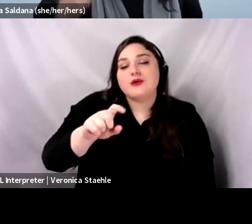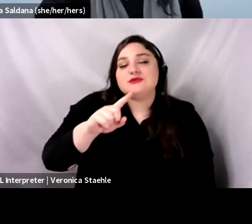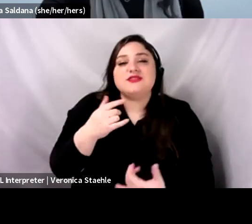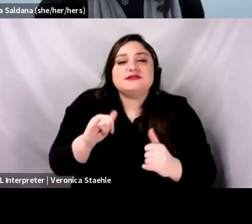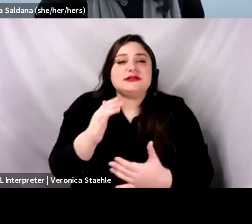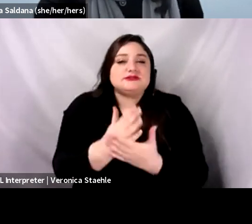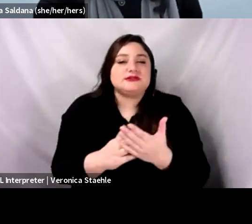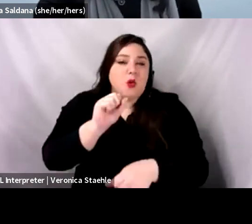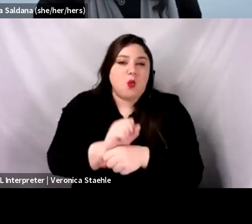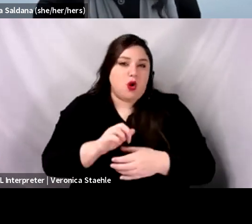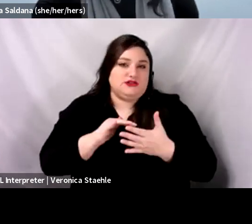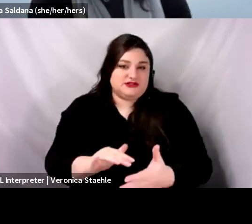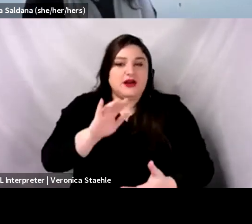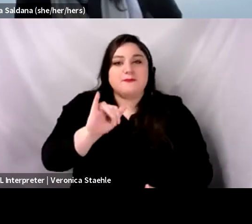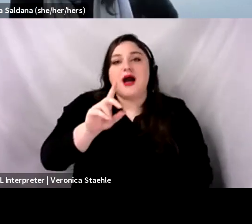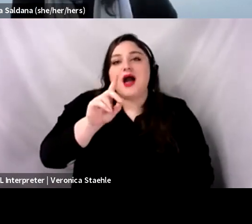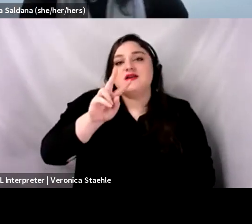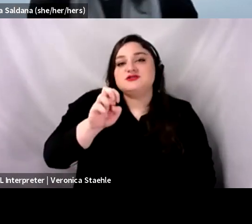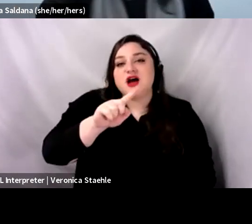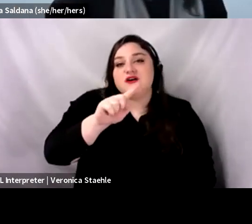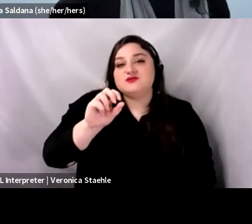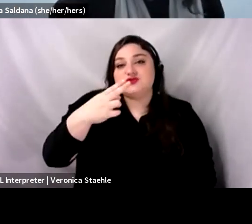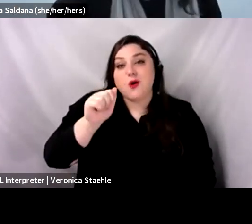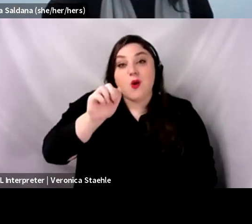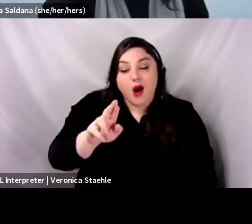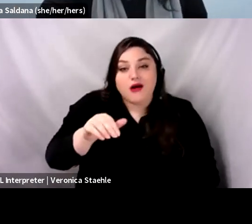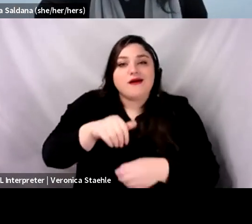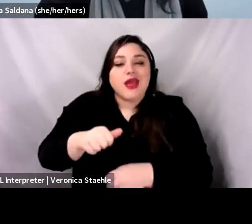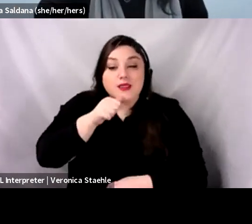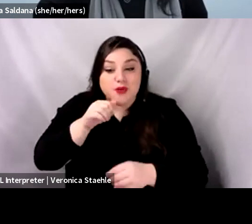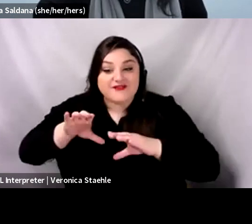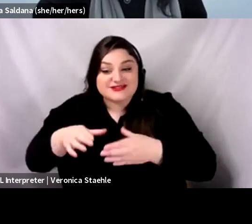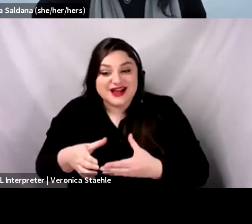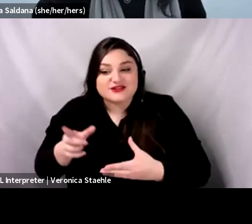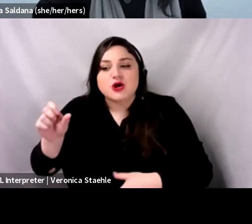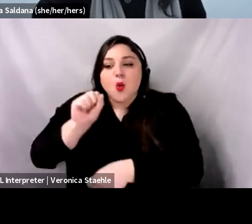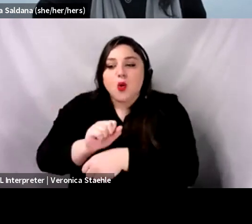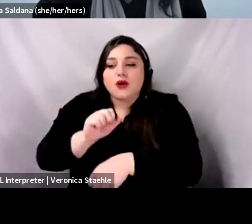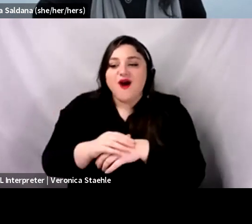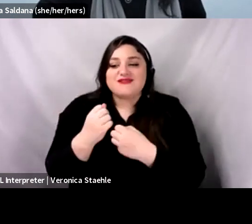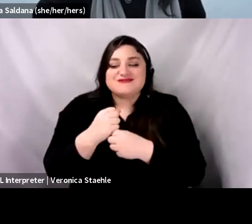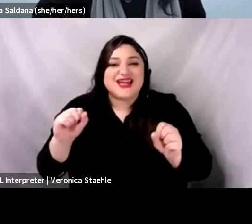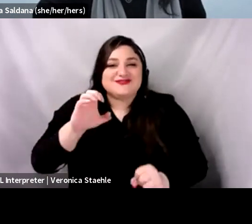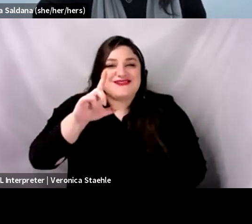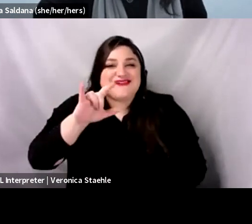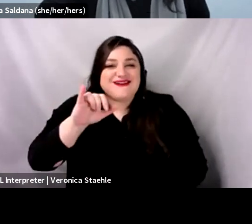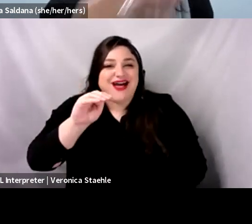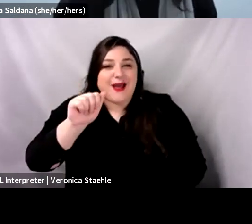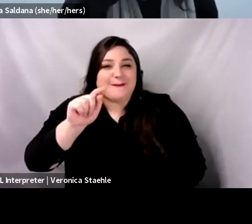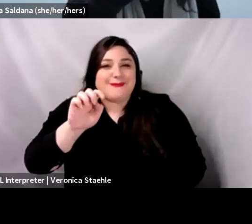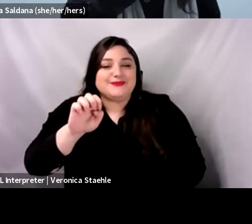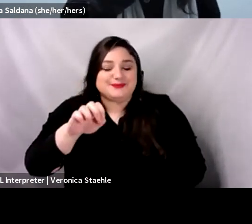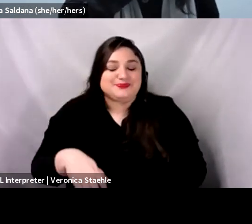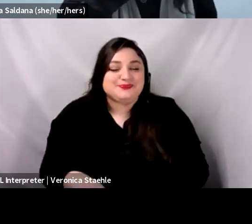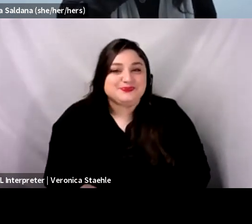uh, a study by Dov Zohar looking at improving safety climate, uh, and the implementation strategy. It was just